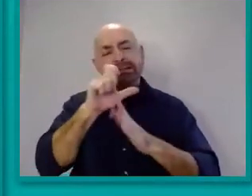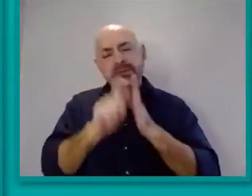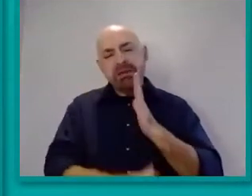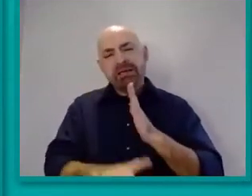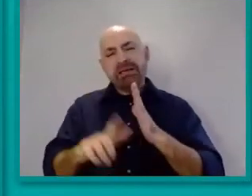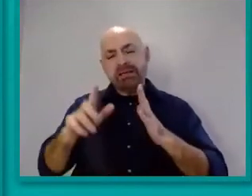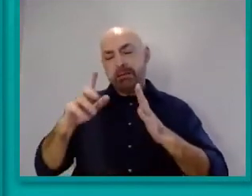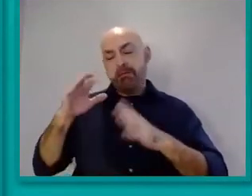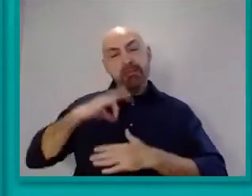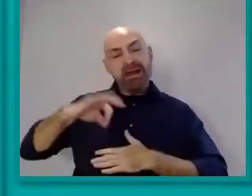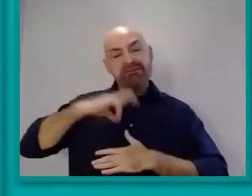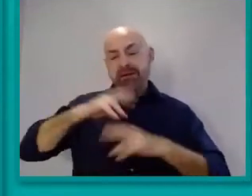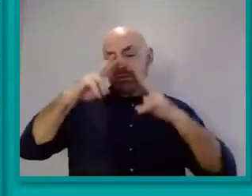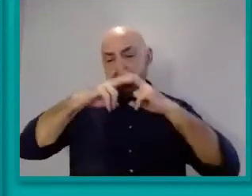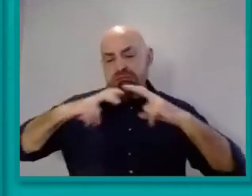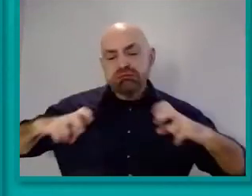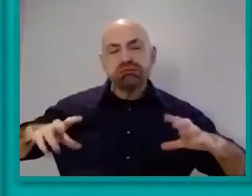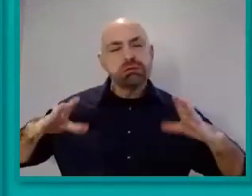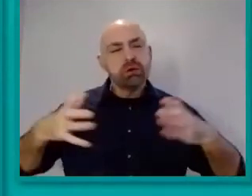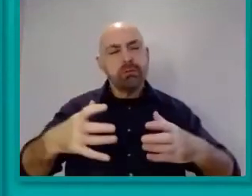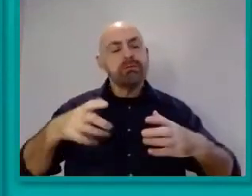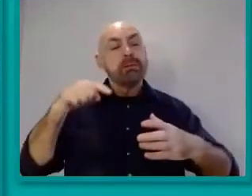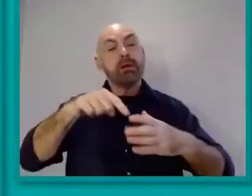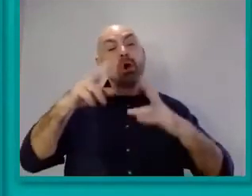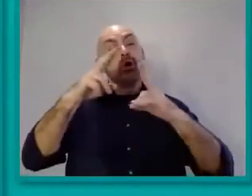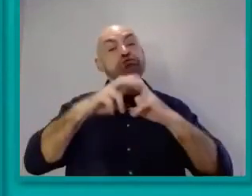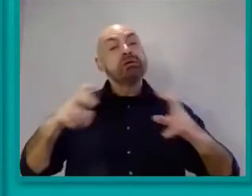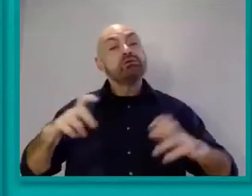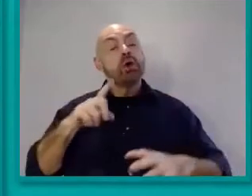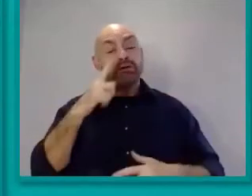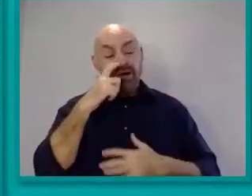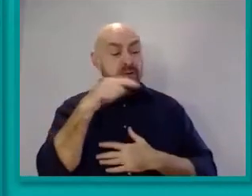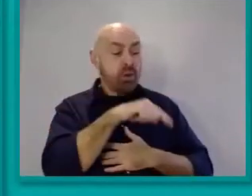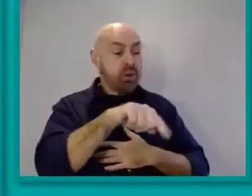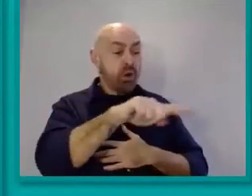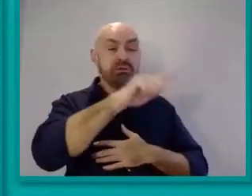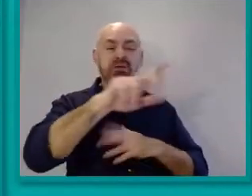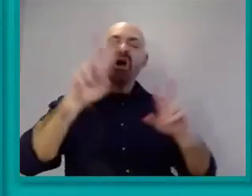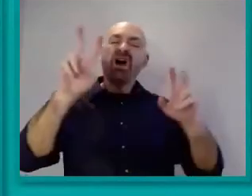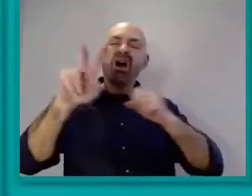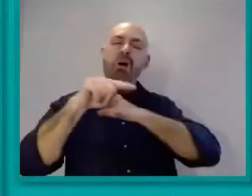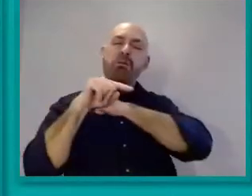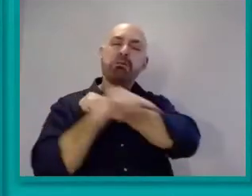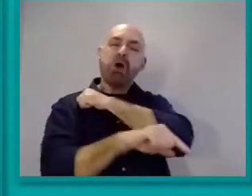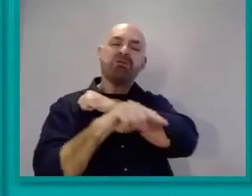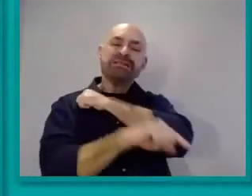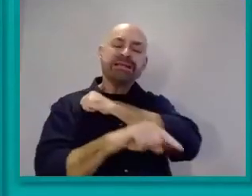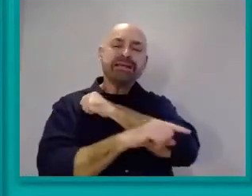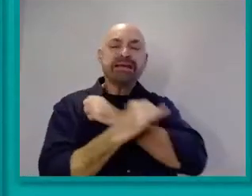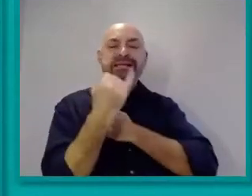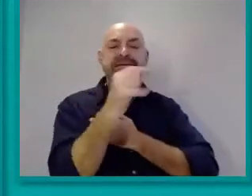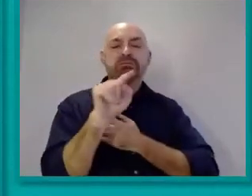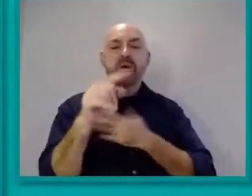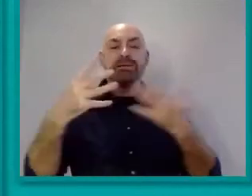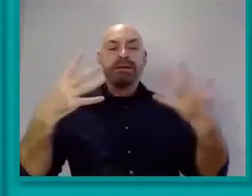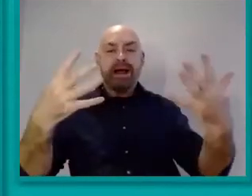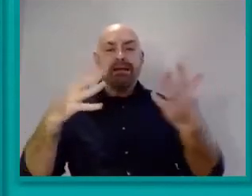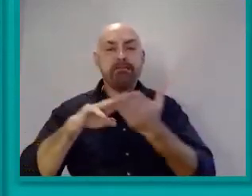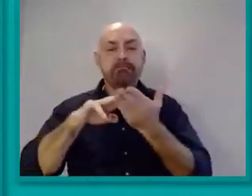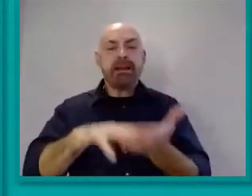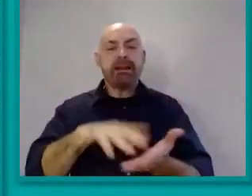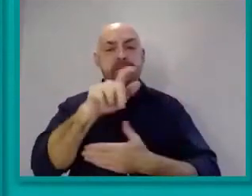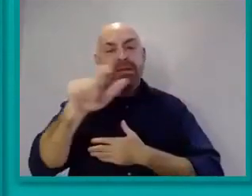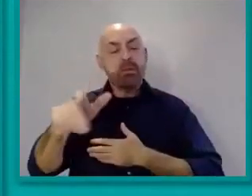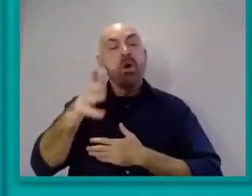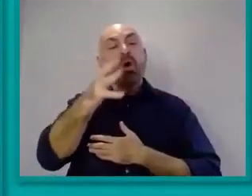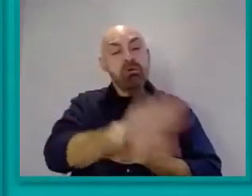And research shows that nearly half of those in poverty, a total of 6.9 million people, are from families which include